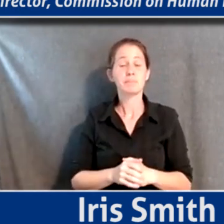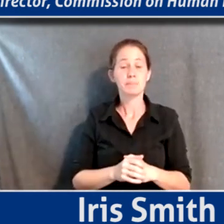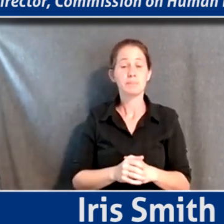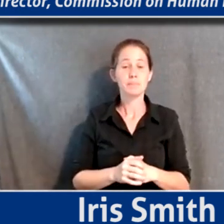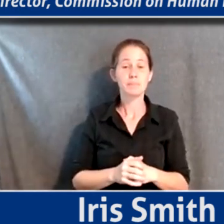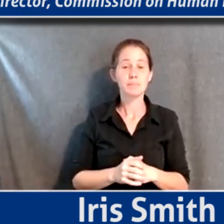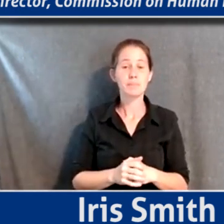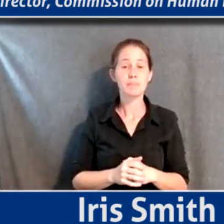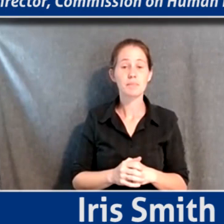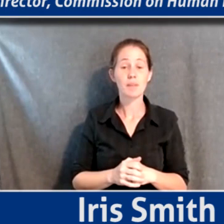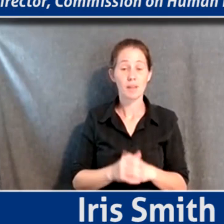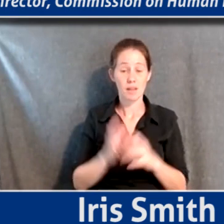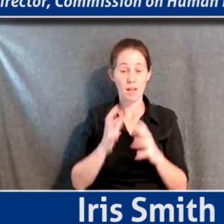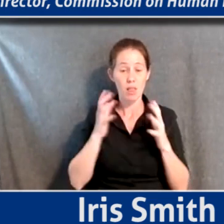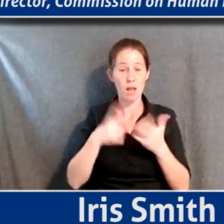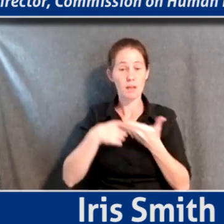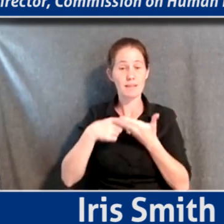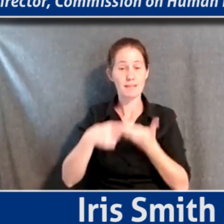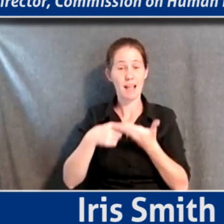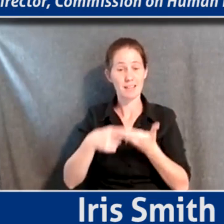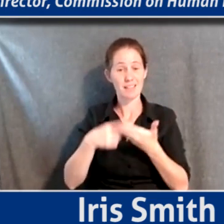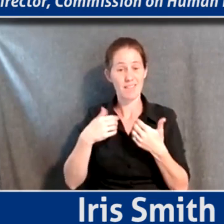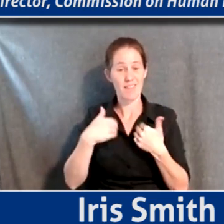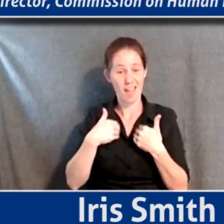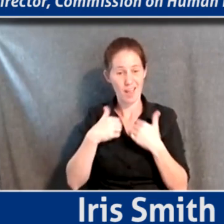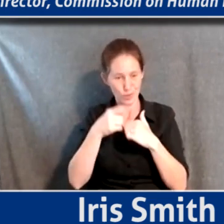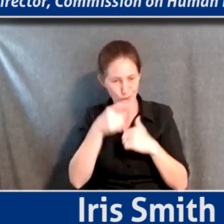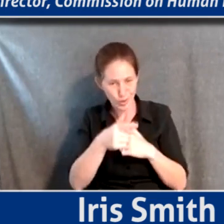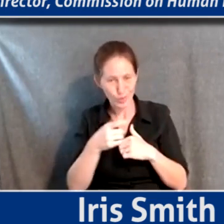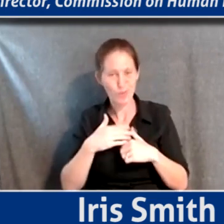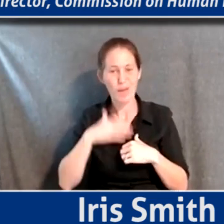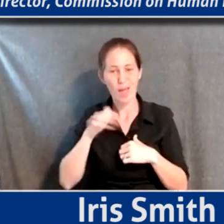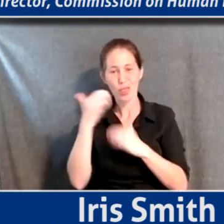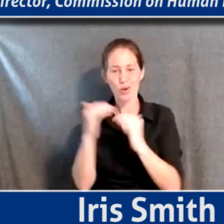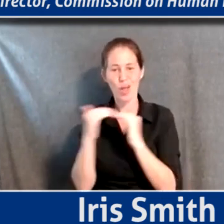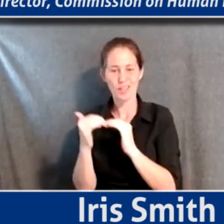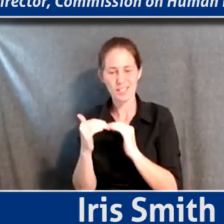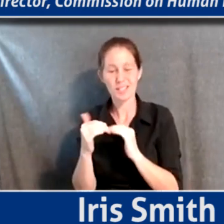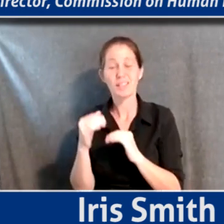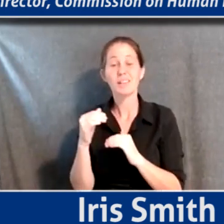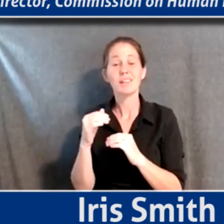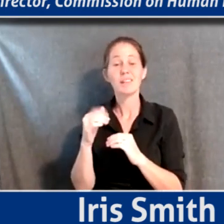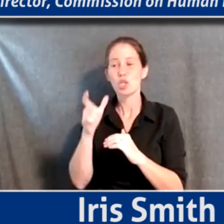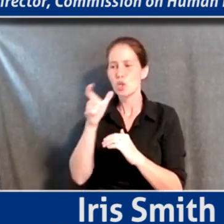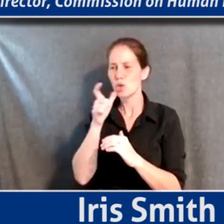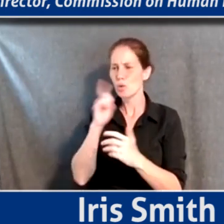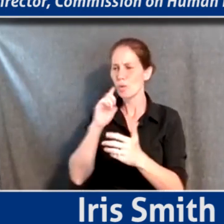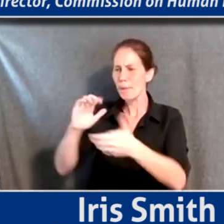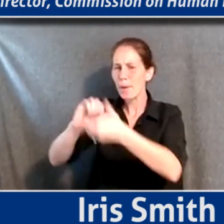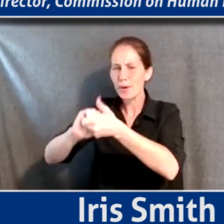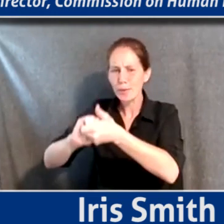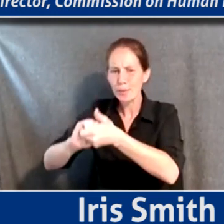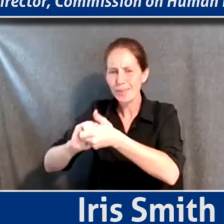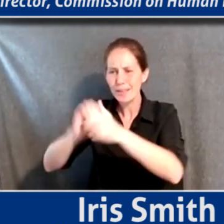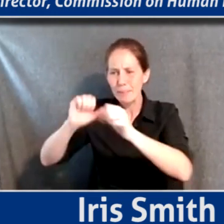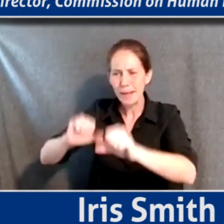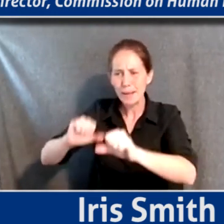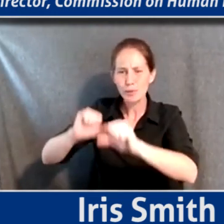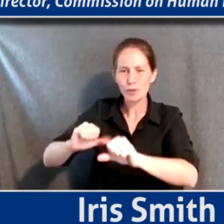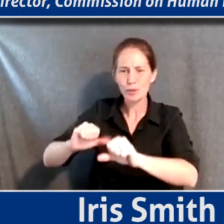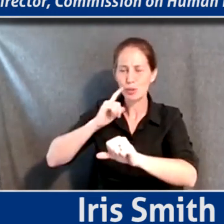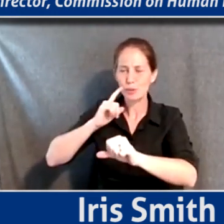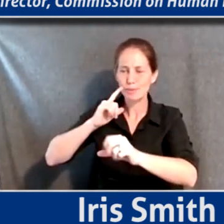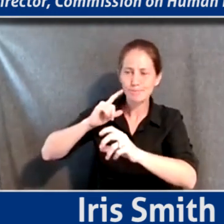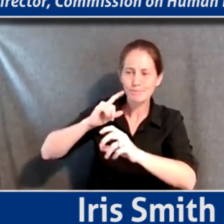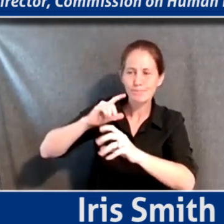a lot of discussions that I've had with you and my colleagues is that who do we partner with to be able to kind of reach